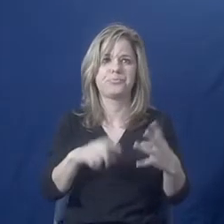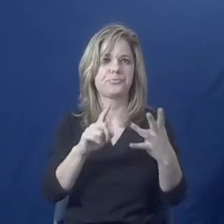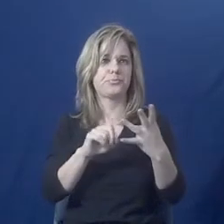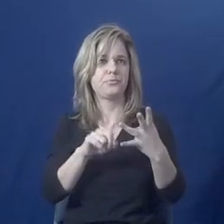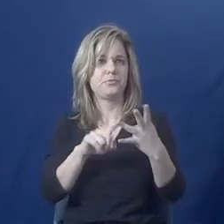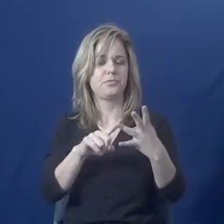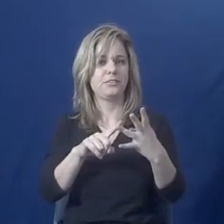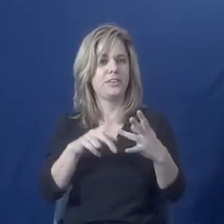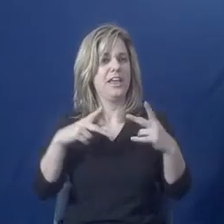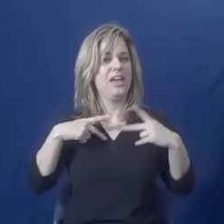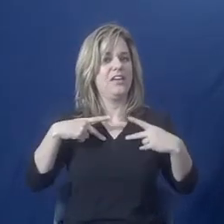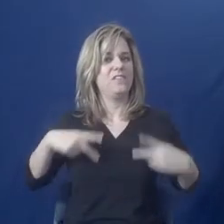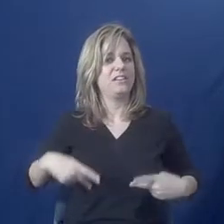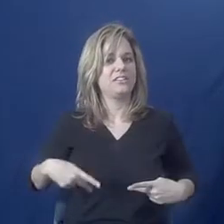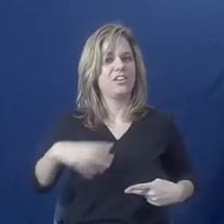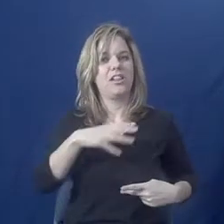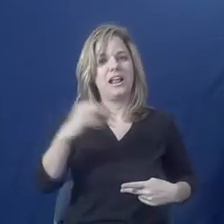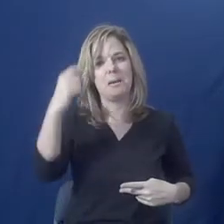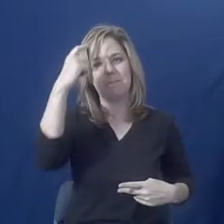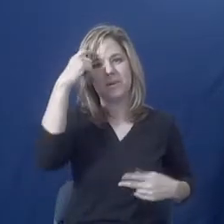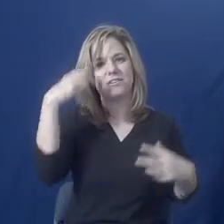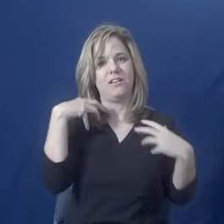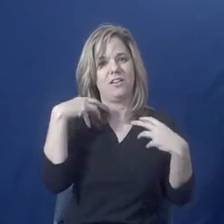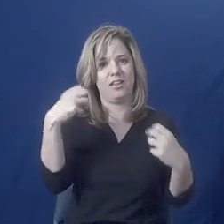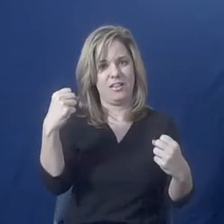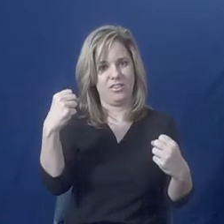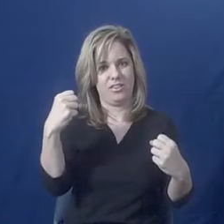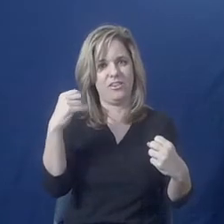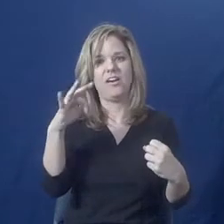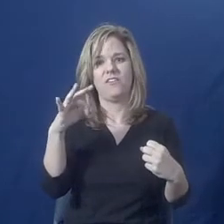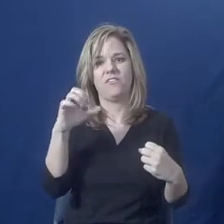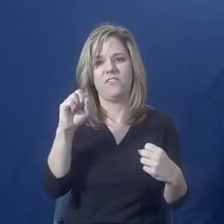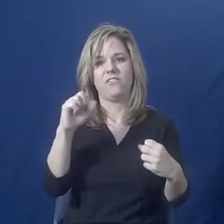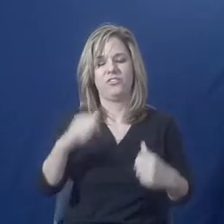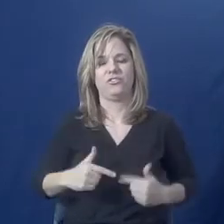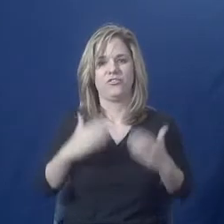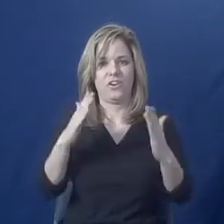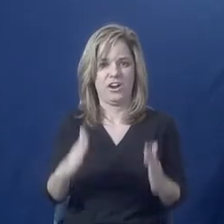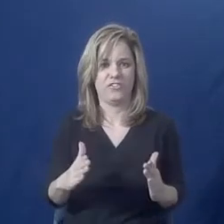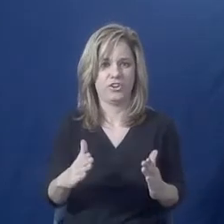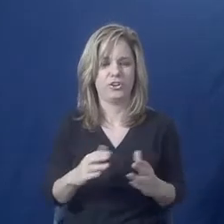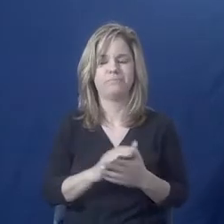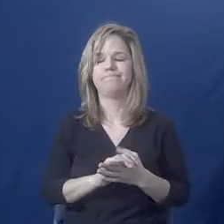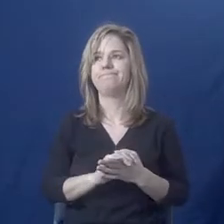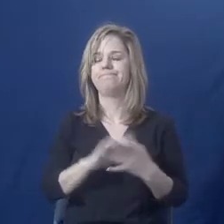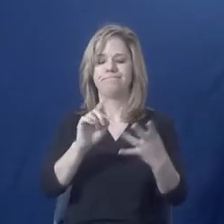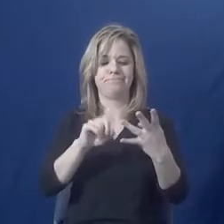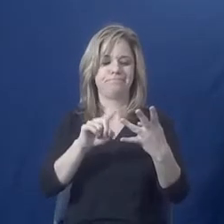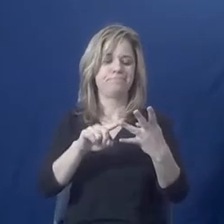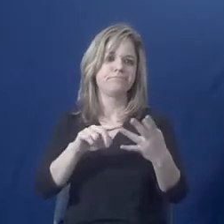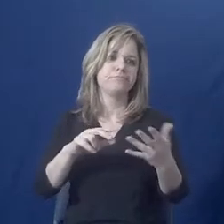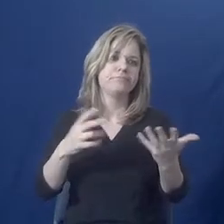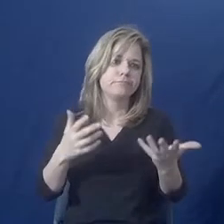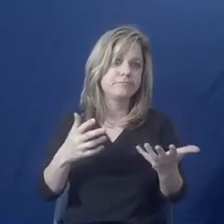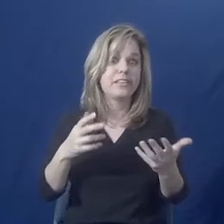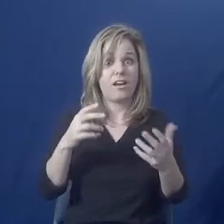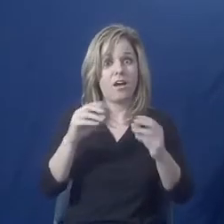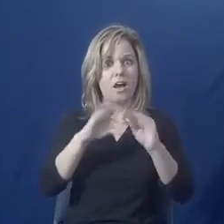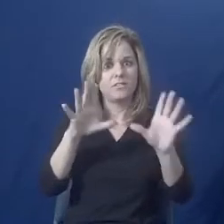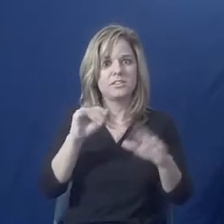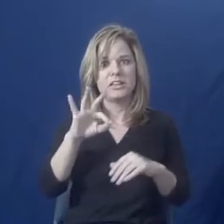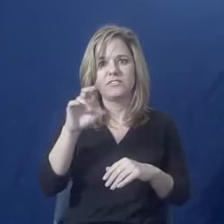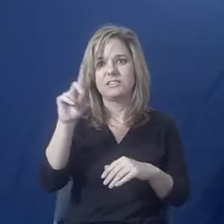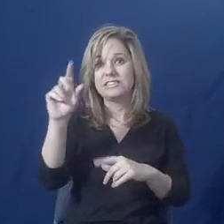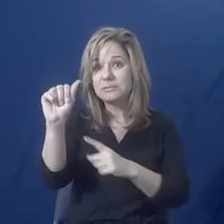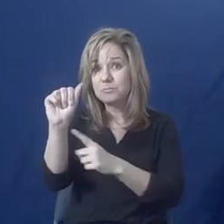status of the survivor themselves. So obviously talking, when we're talking about survivors with disabilities,